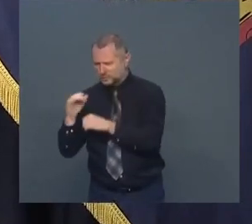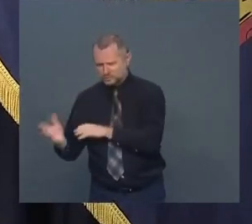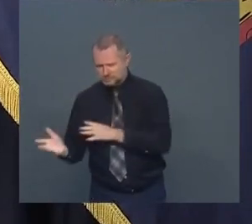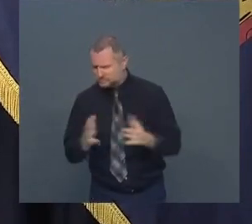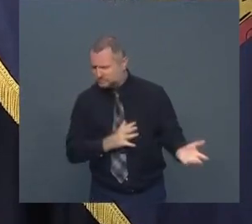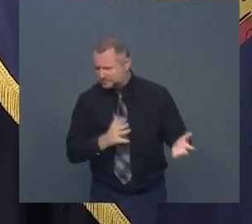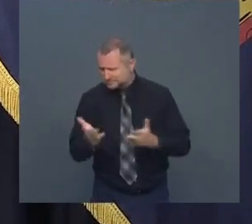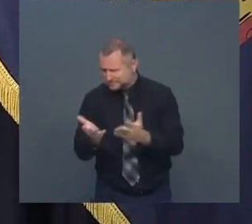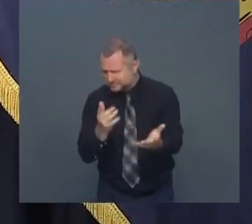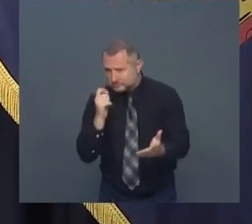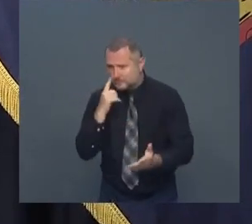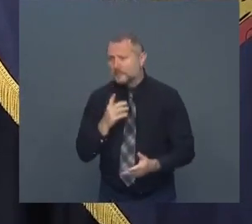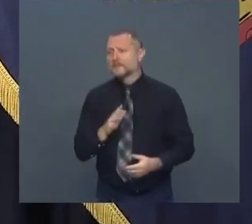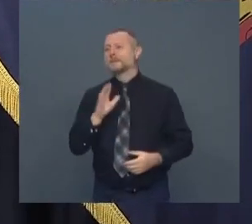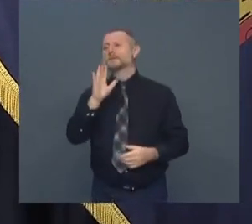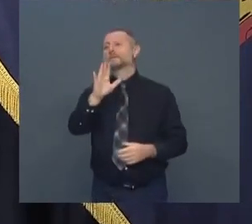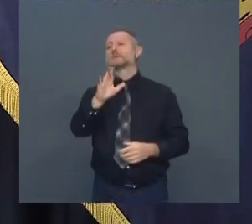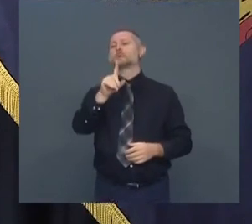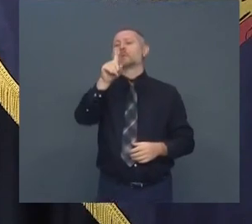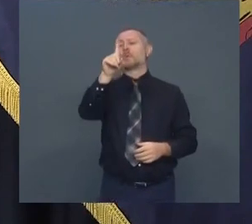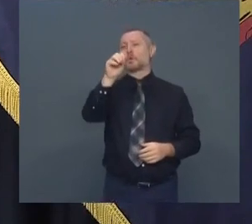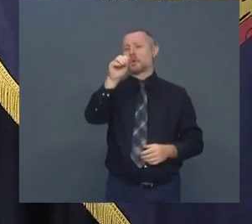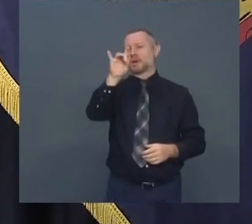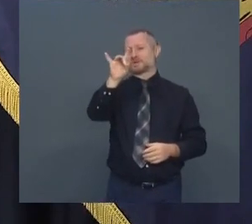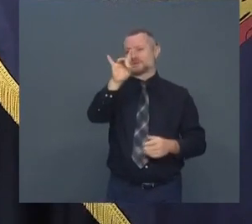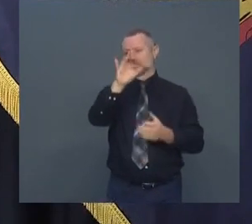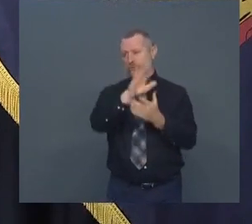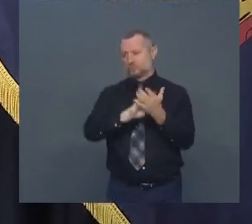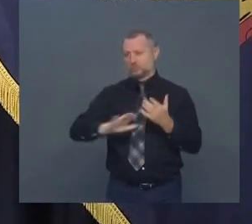108 colleges nationwide.